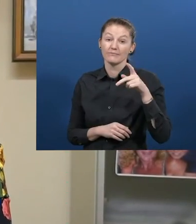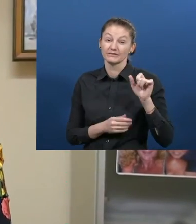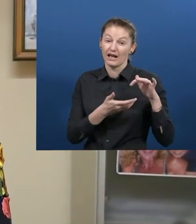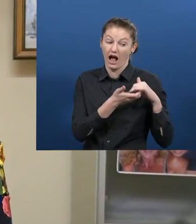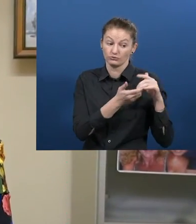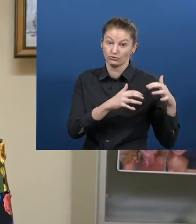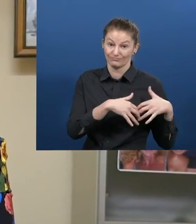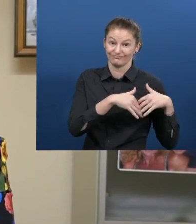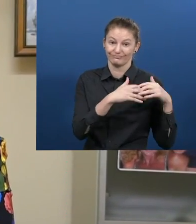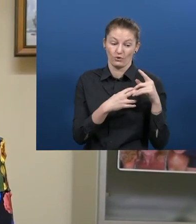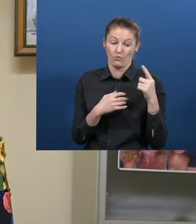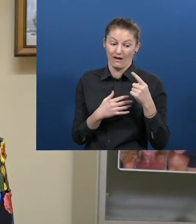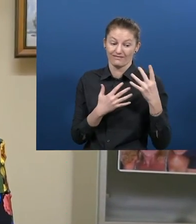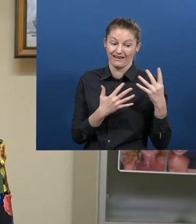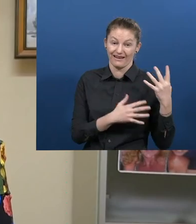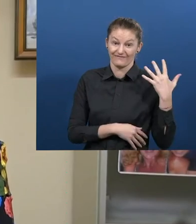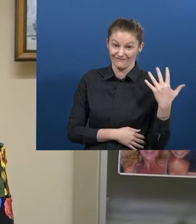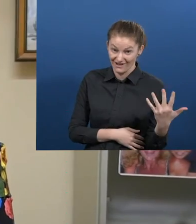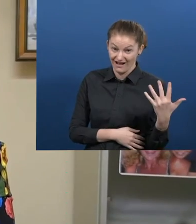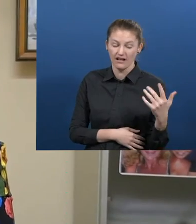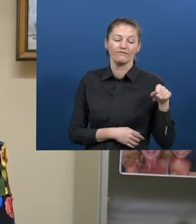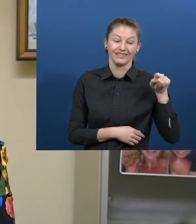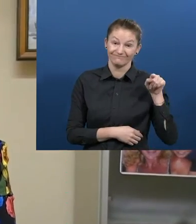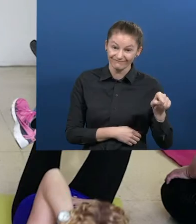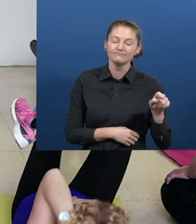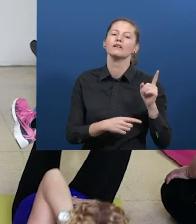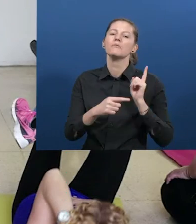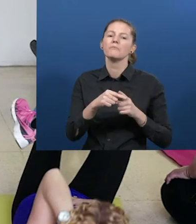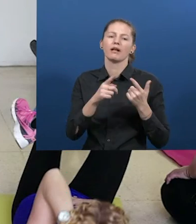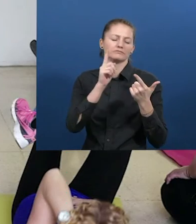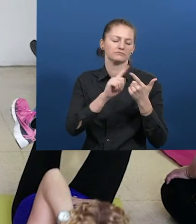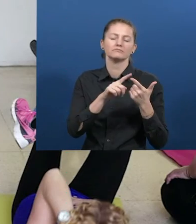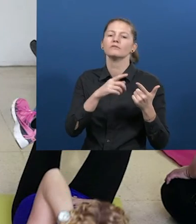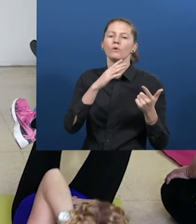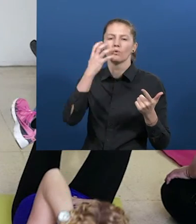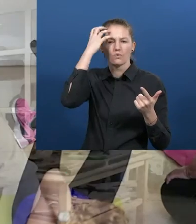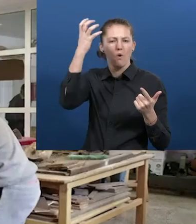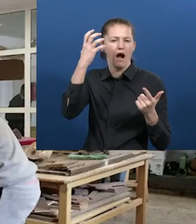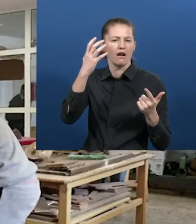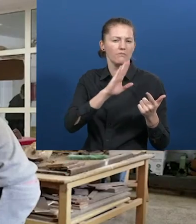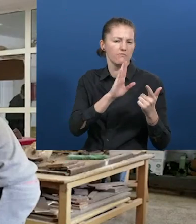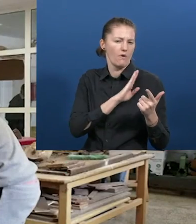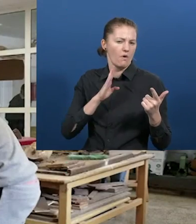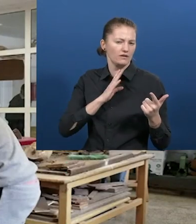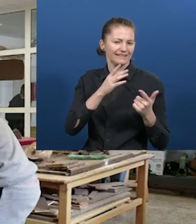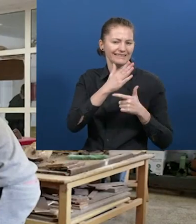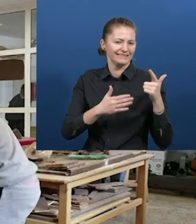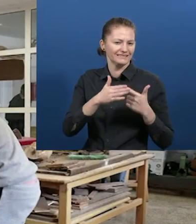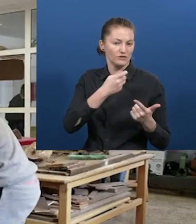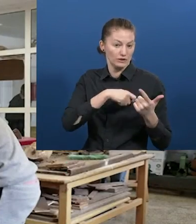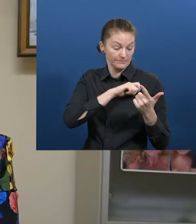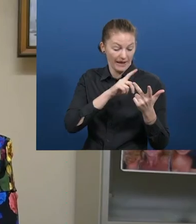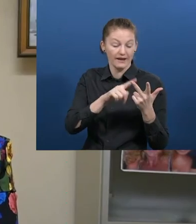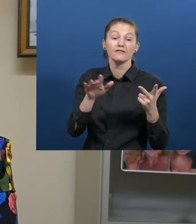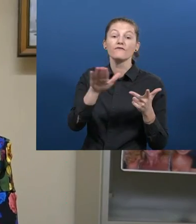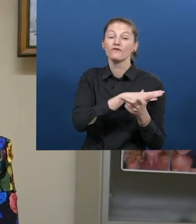conducted in the world of penitentiary since 1995. It was a pioneer program through an initiative of